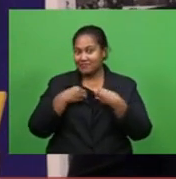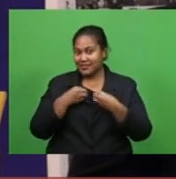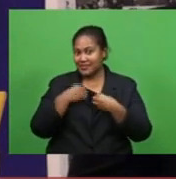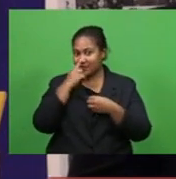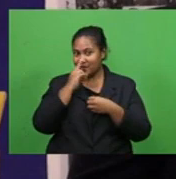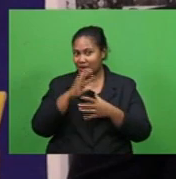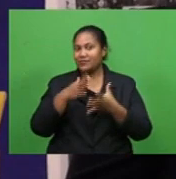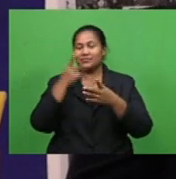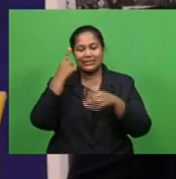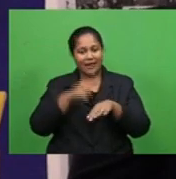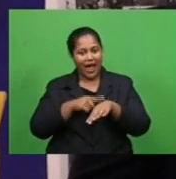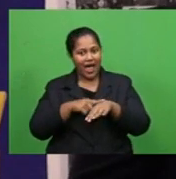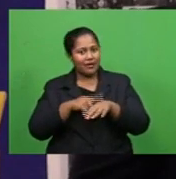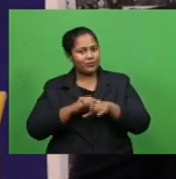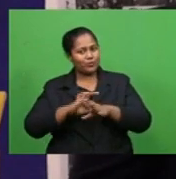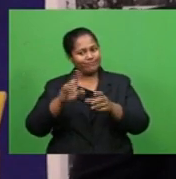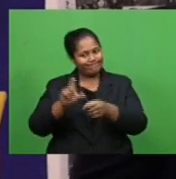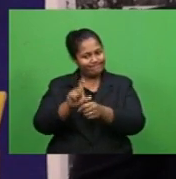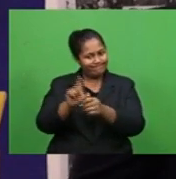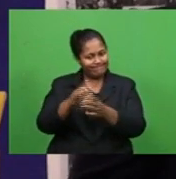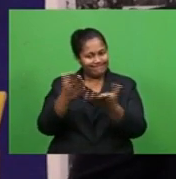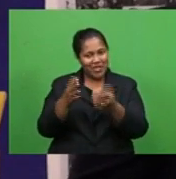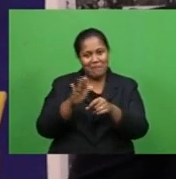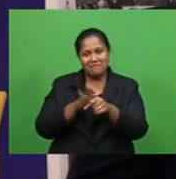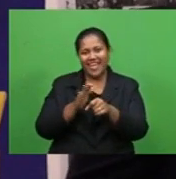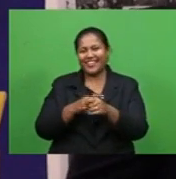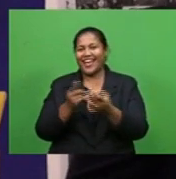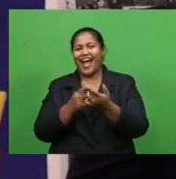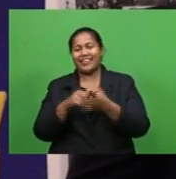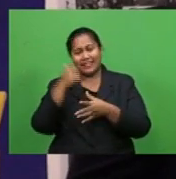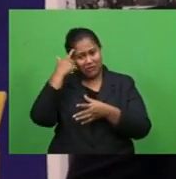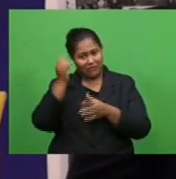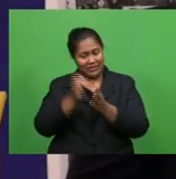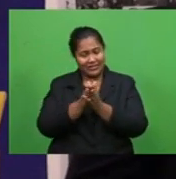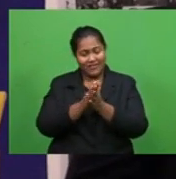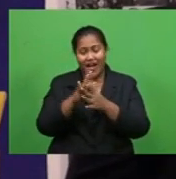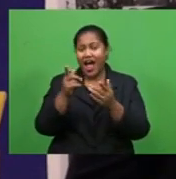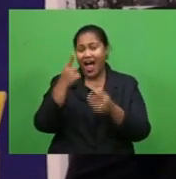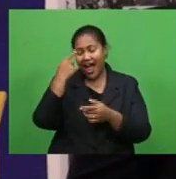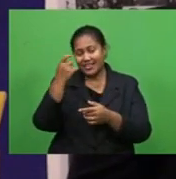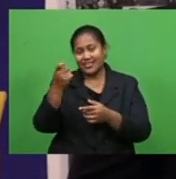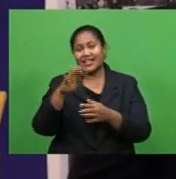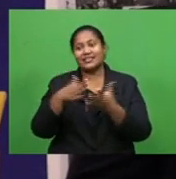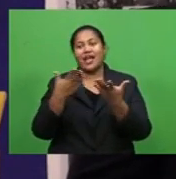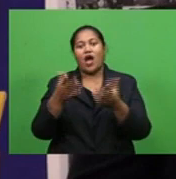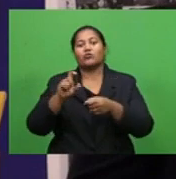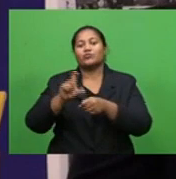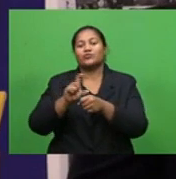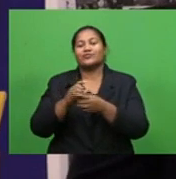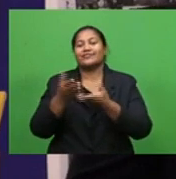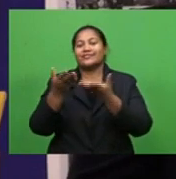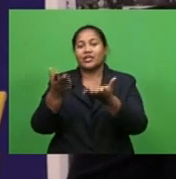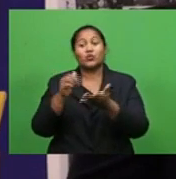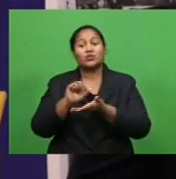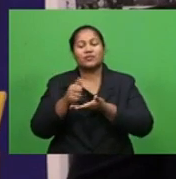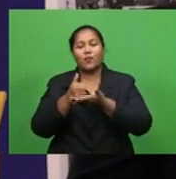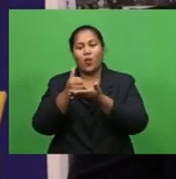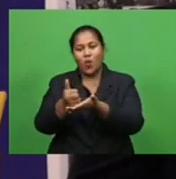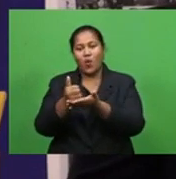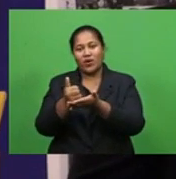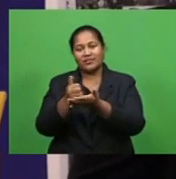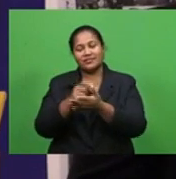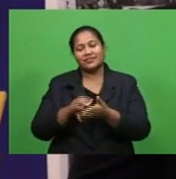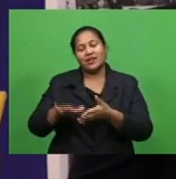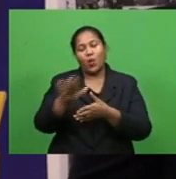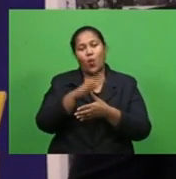revamp their boutique in collaboration with other artists in the hopes of creating a rippling effect for support in and around